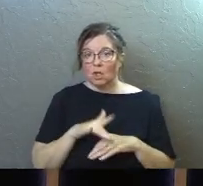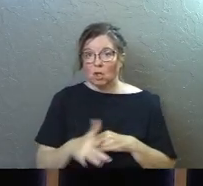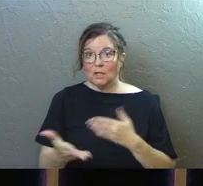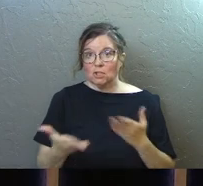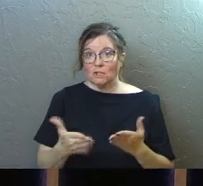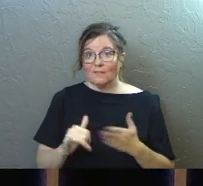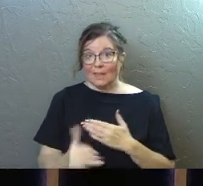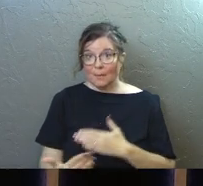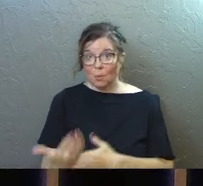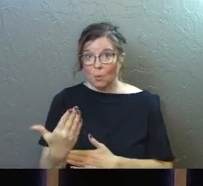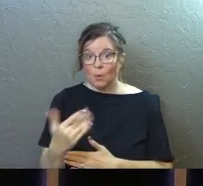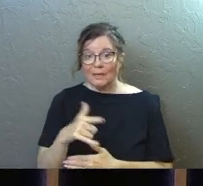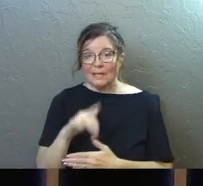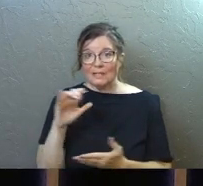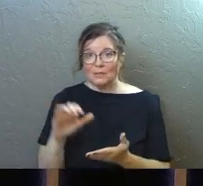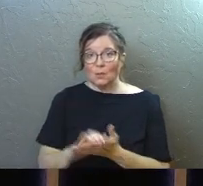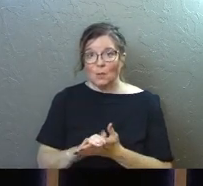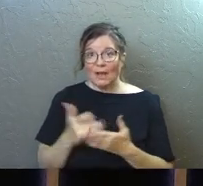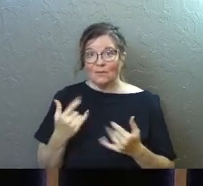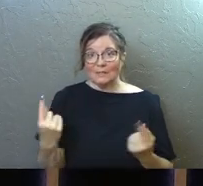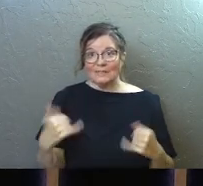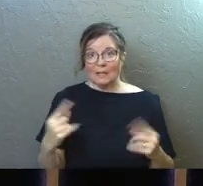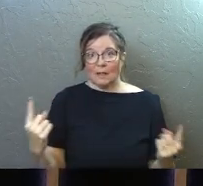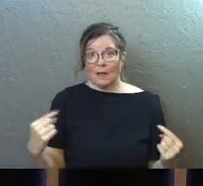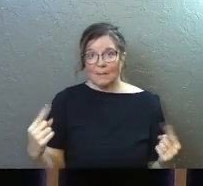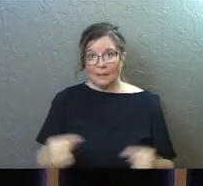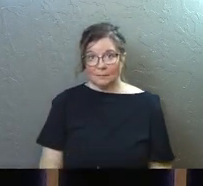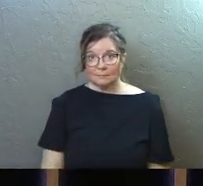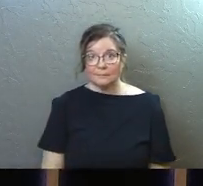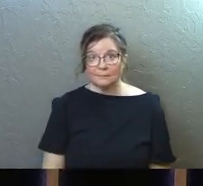early service that morning, his wife was still coming.